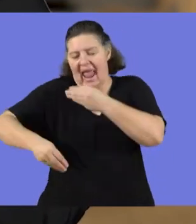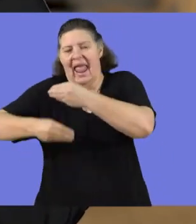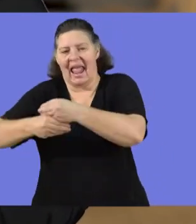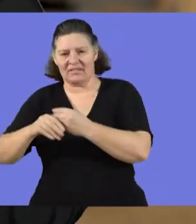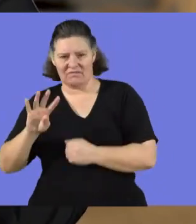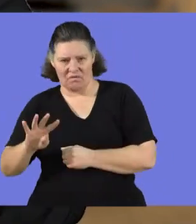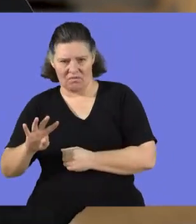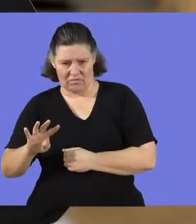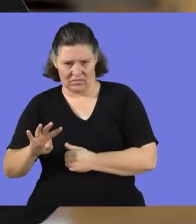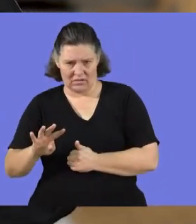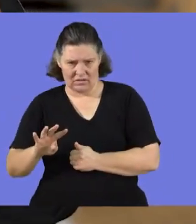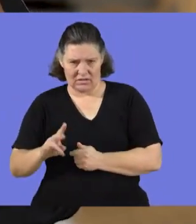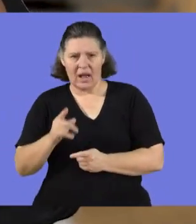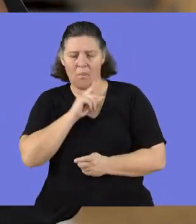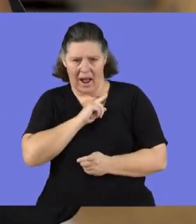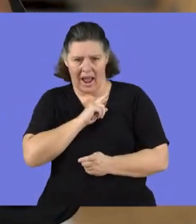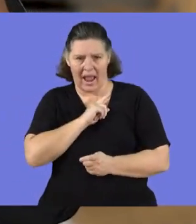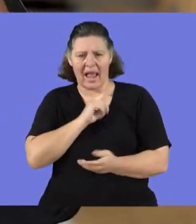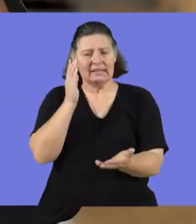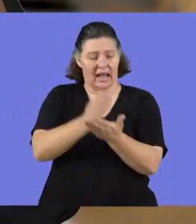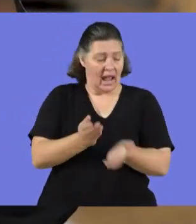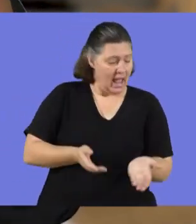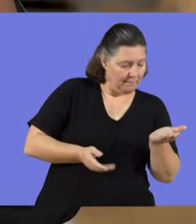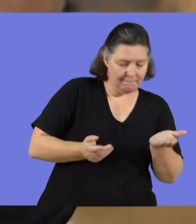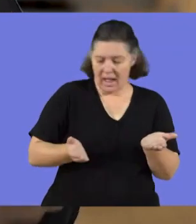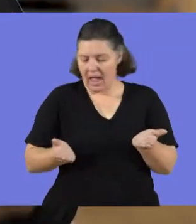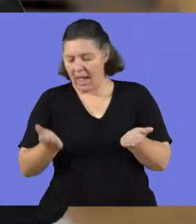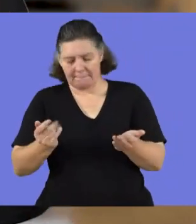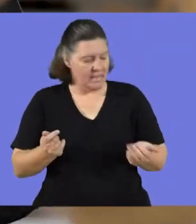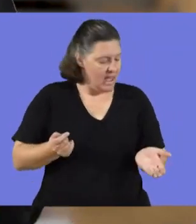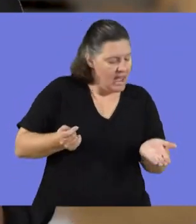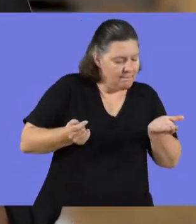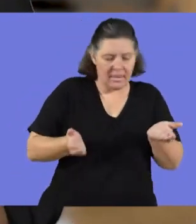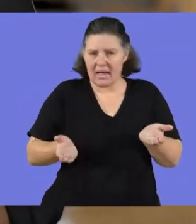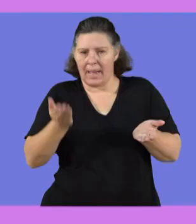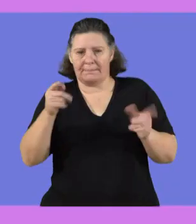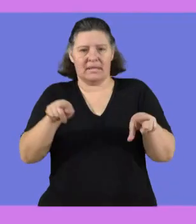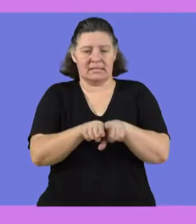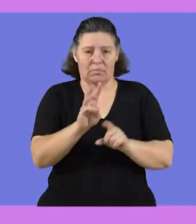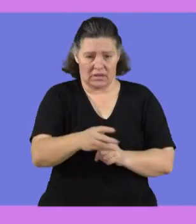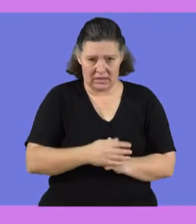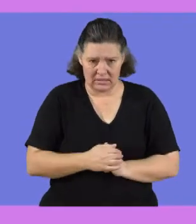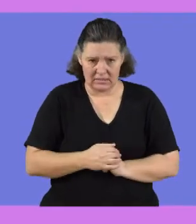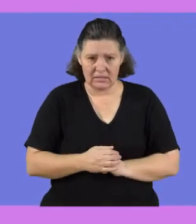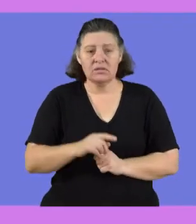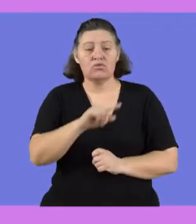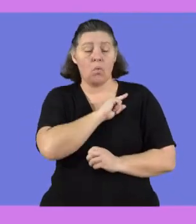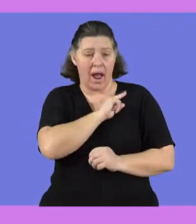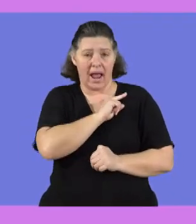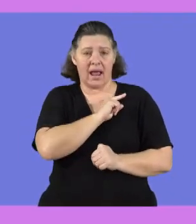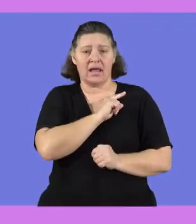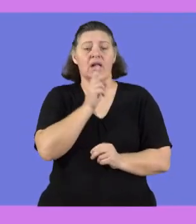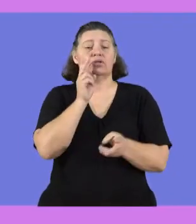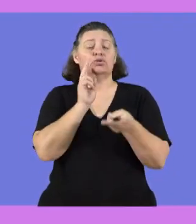once the aspect or the values are directly proportional. So now, for 4, we